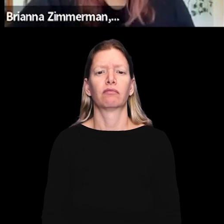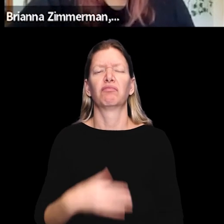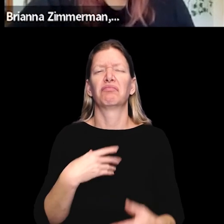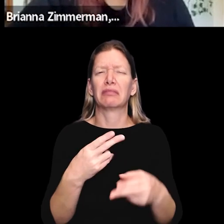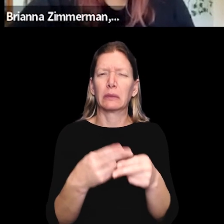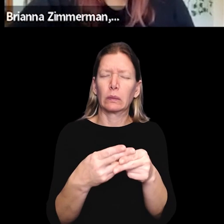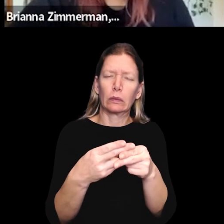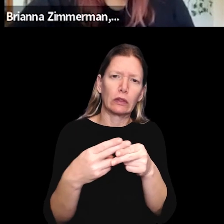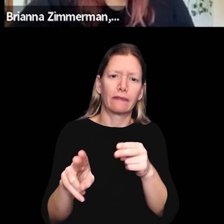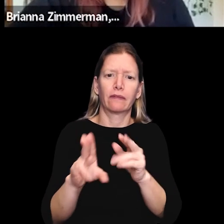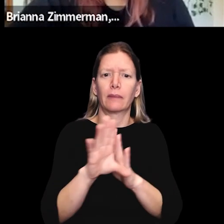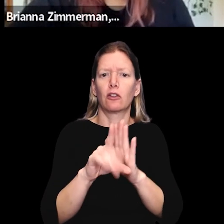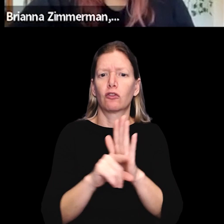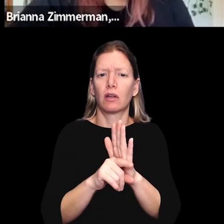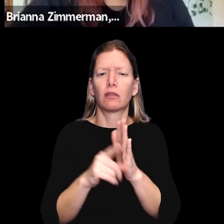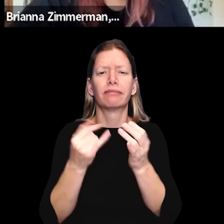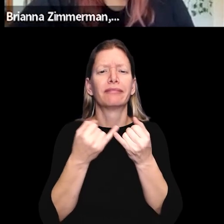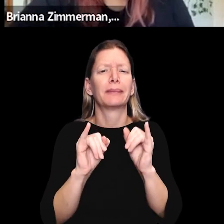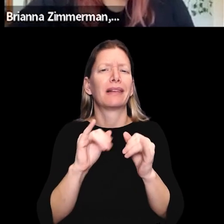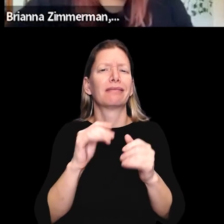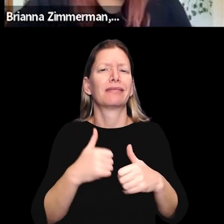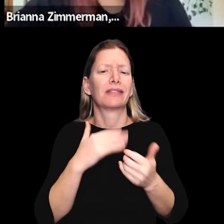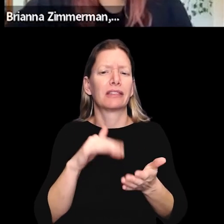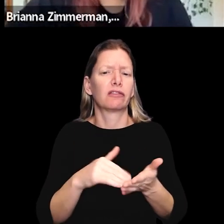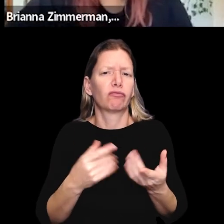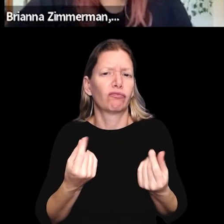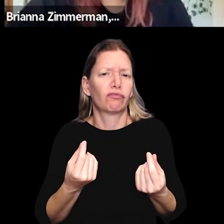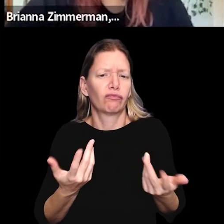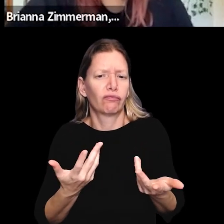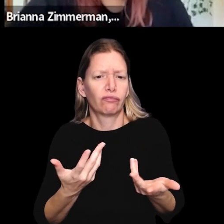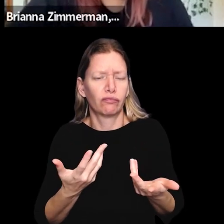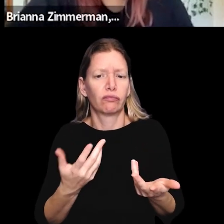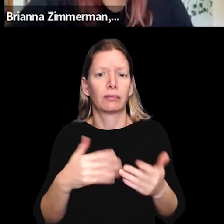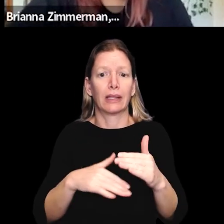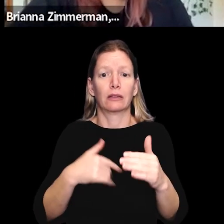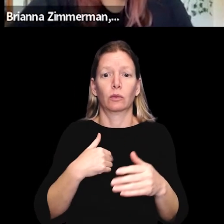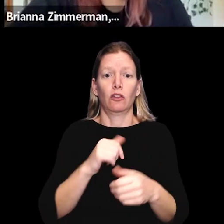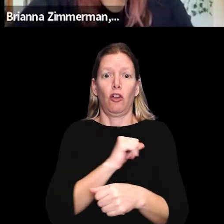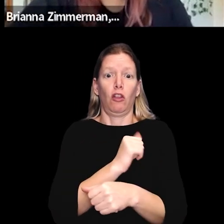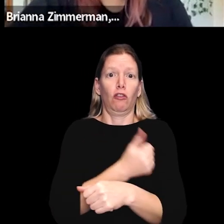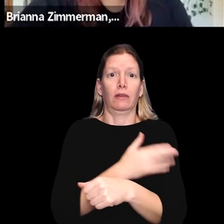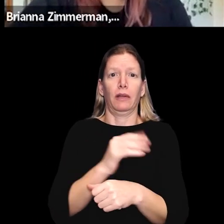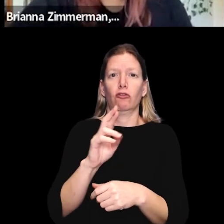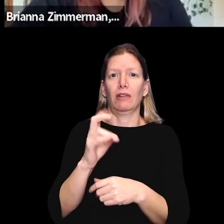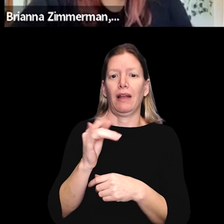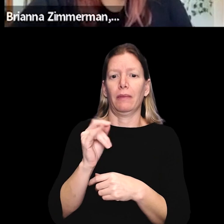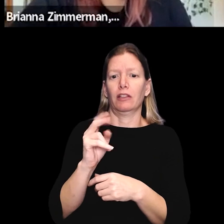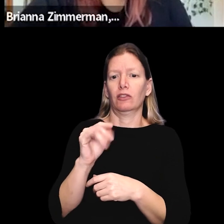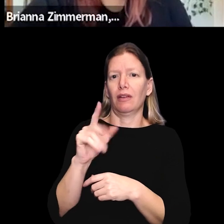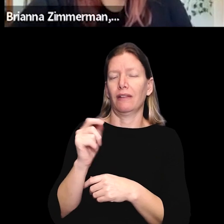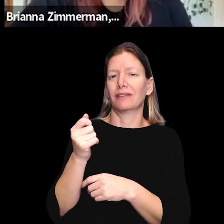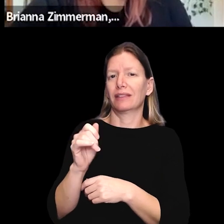So I just wanted to give a very brief background of what independent living centers are. So basically we were